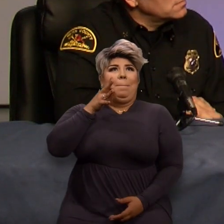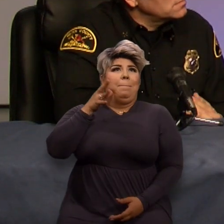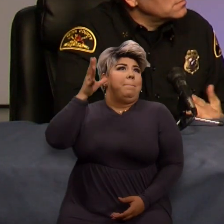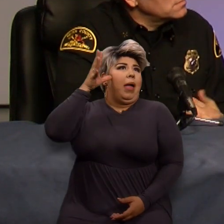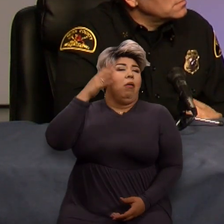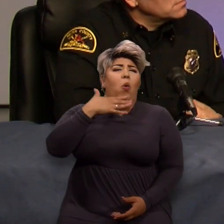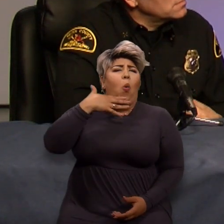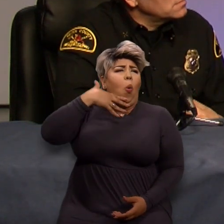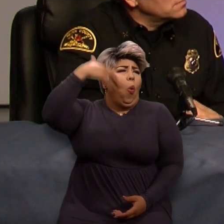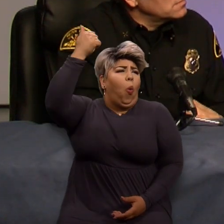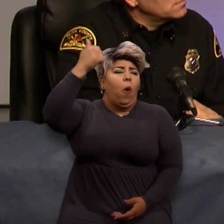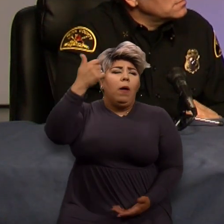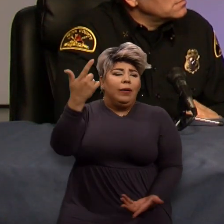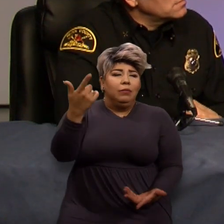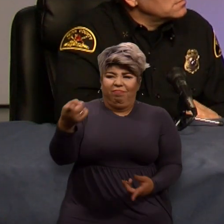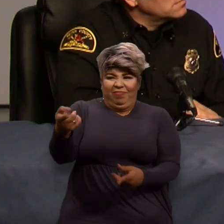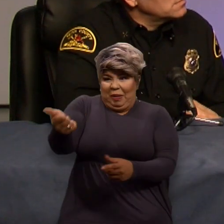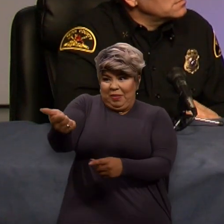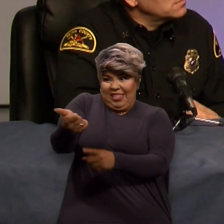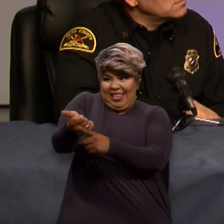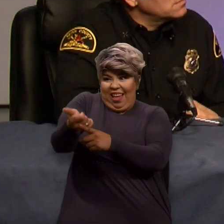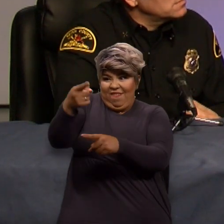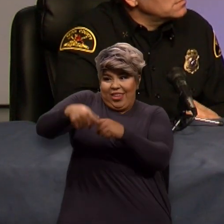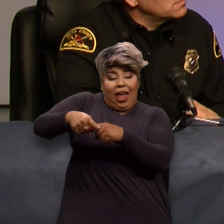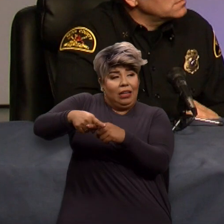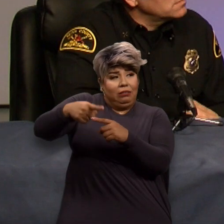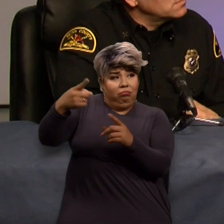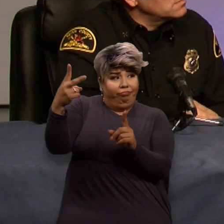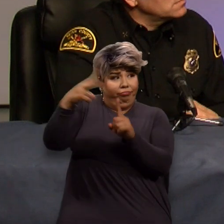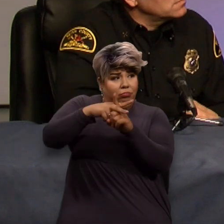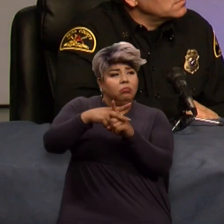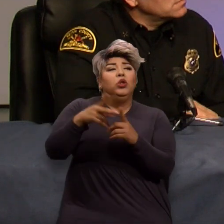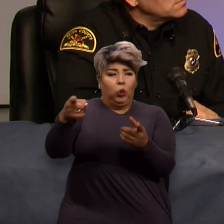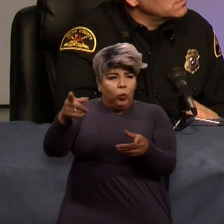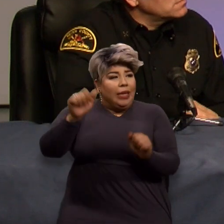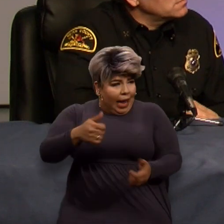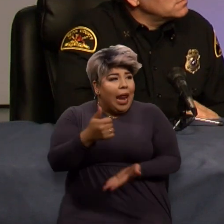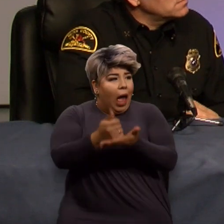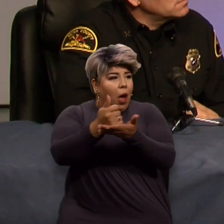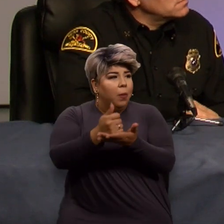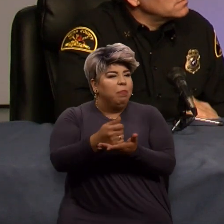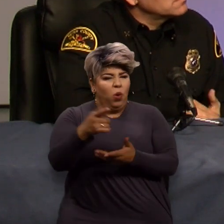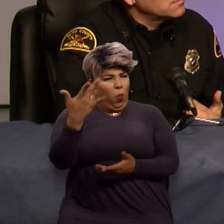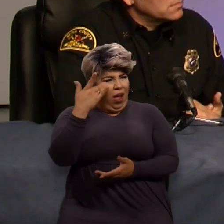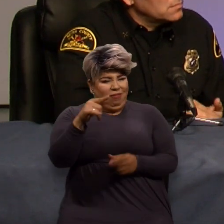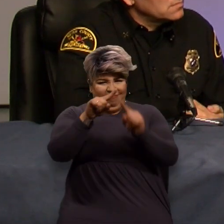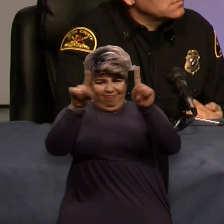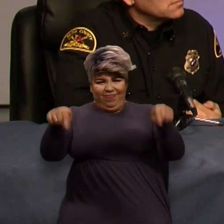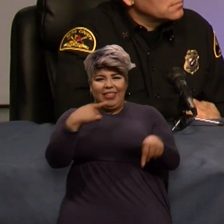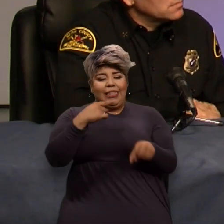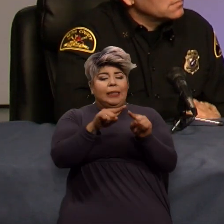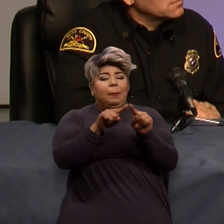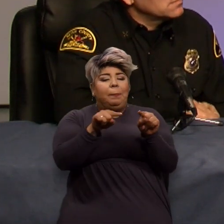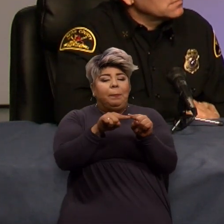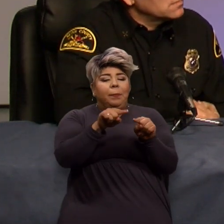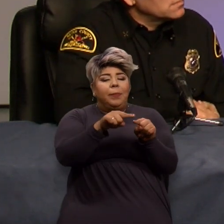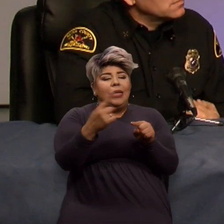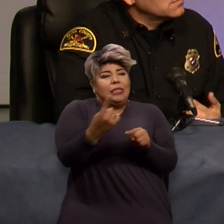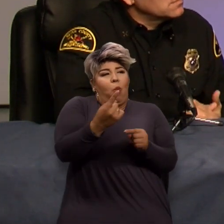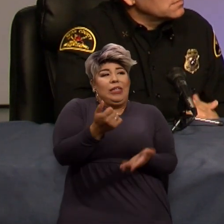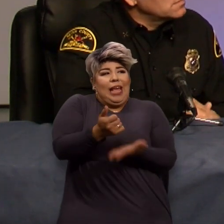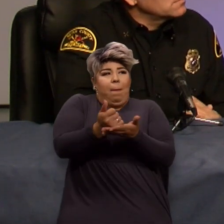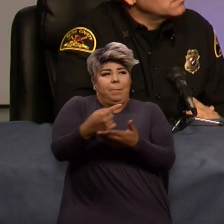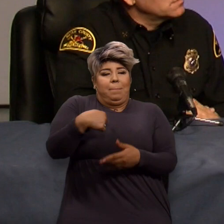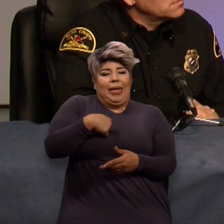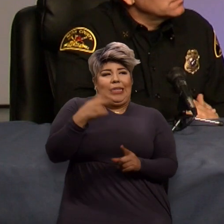Alzheimer's to sign up and you know they can't sign up, you can help them sign up. There's a box on there that says someone's helping you sign up for this registry. That way